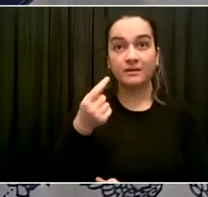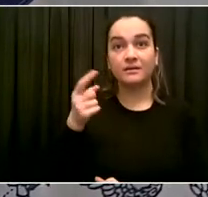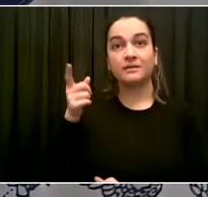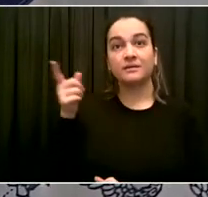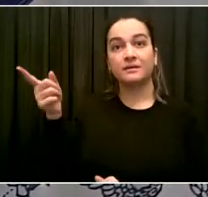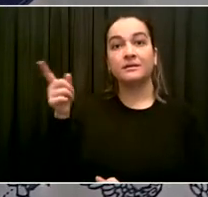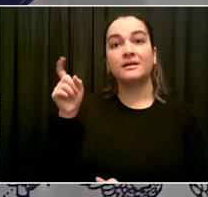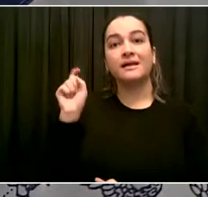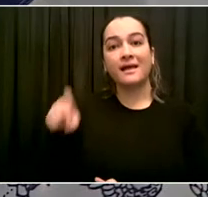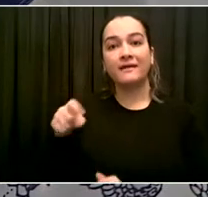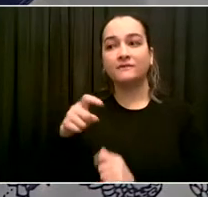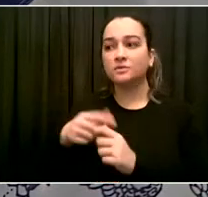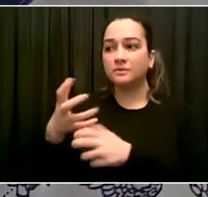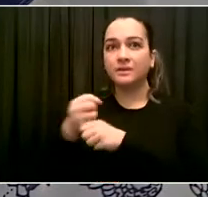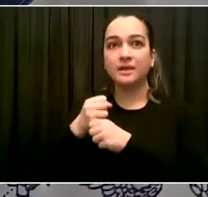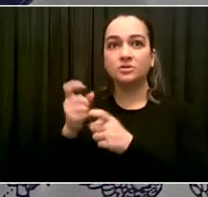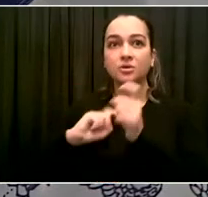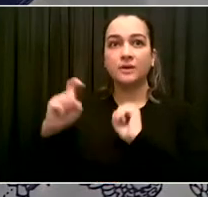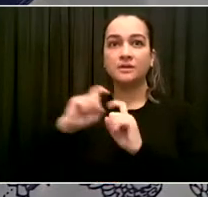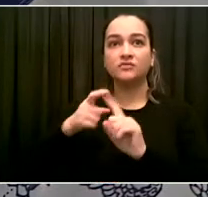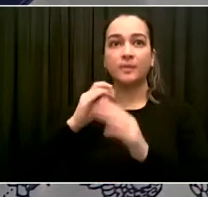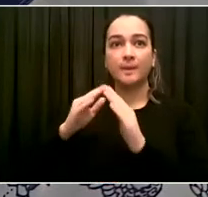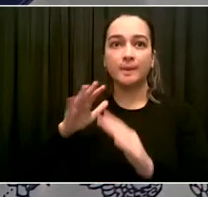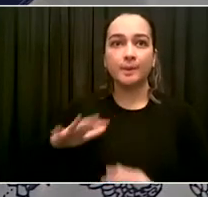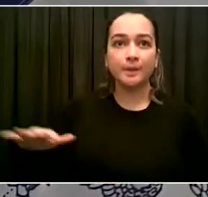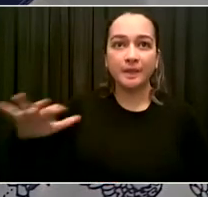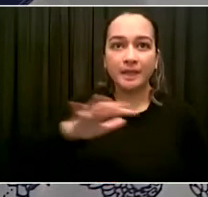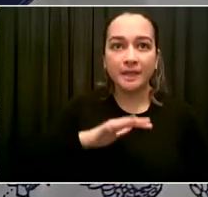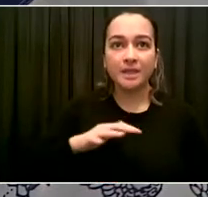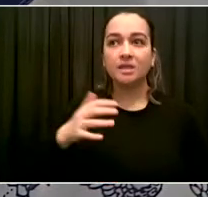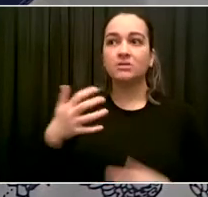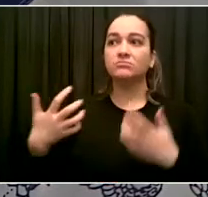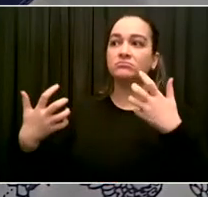candidate work outside that system and focus on big money.